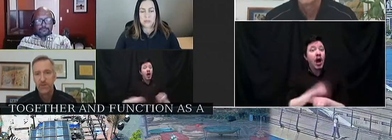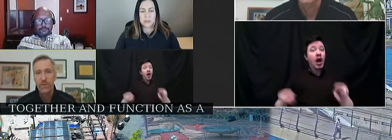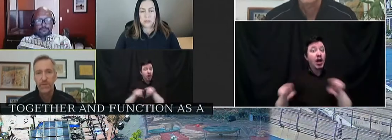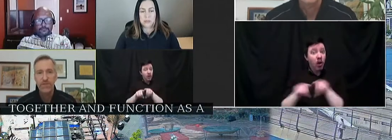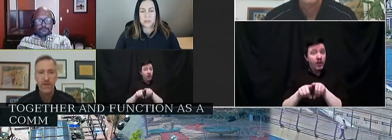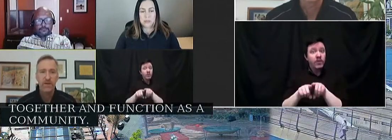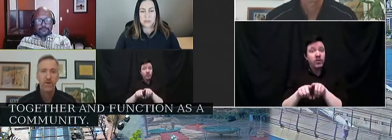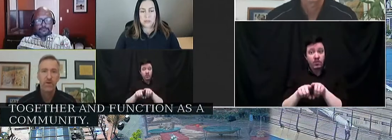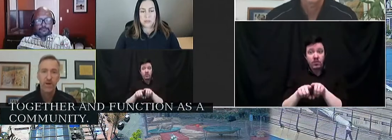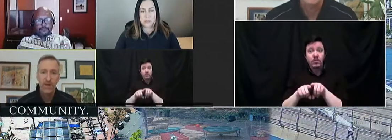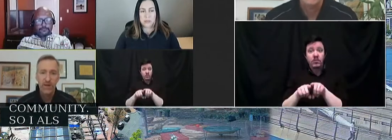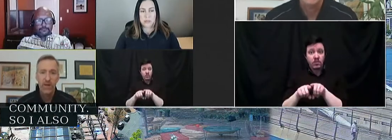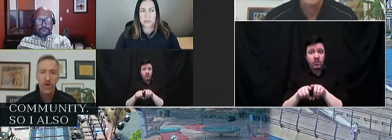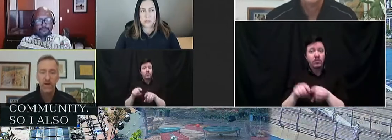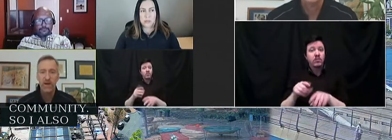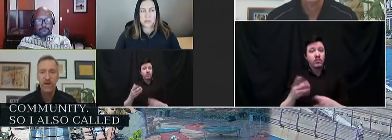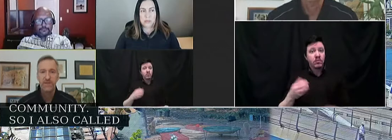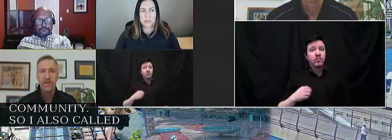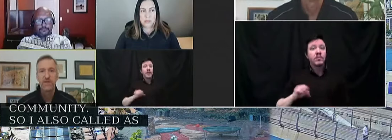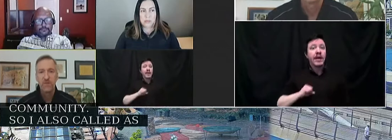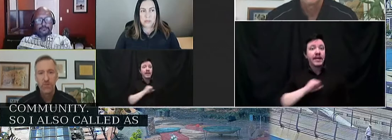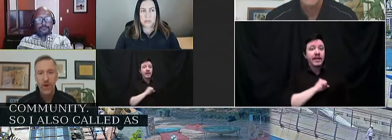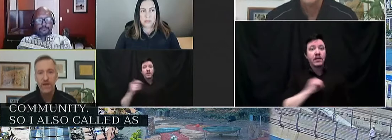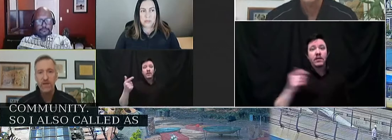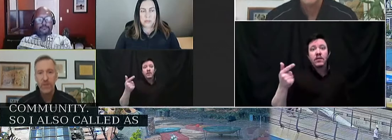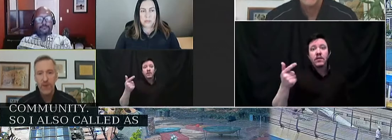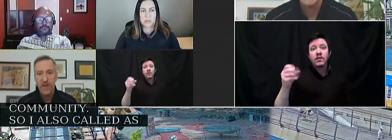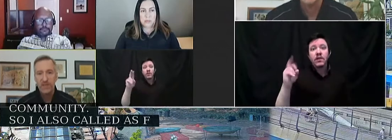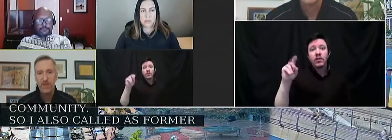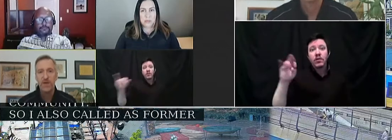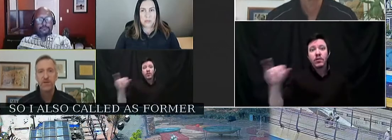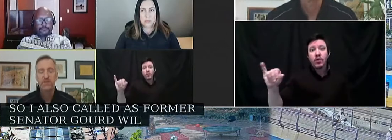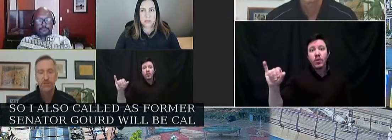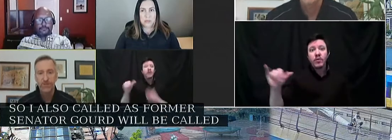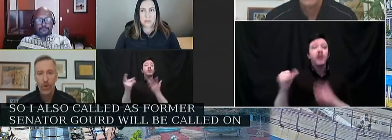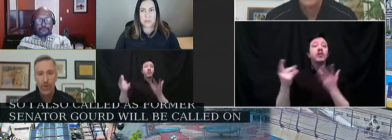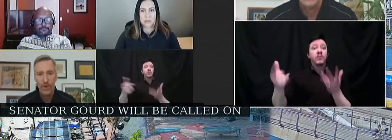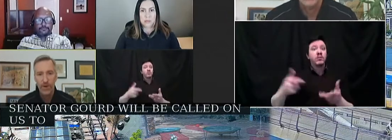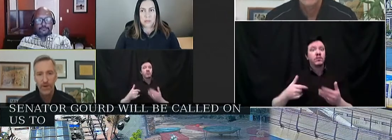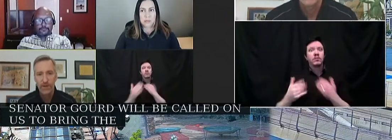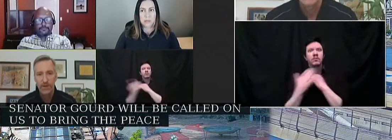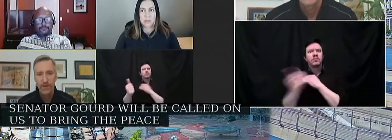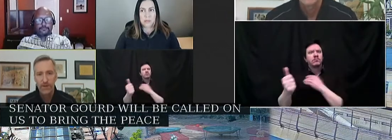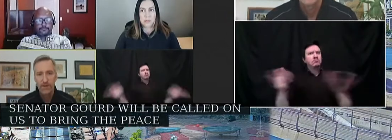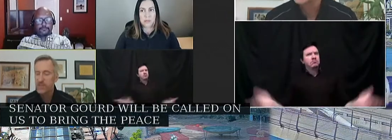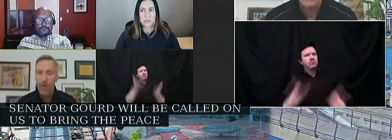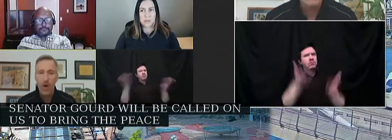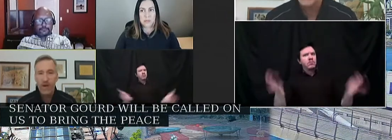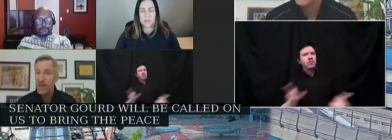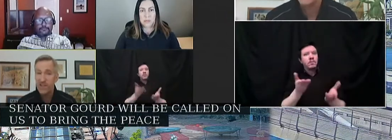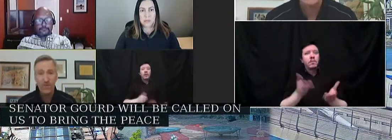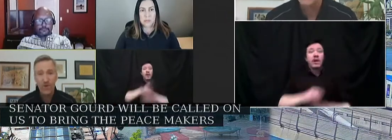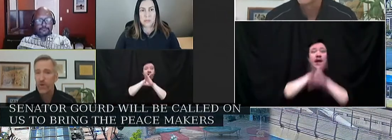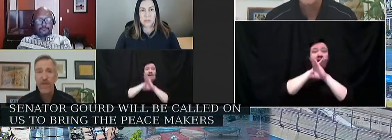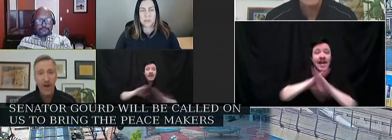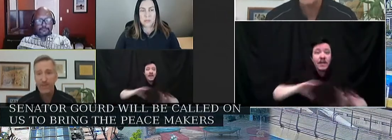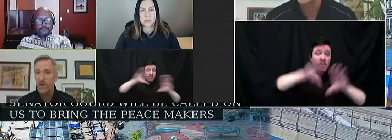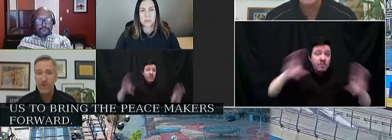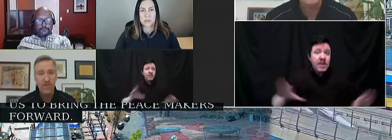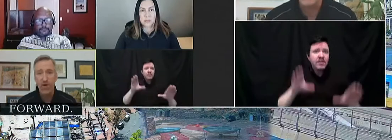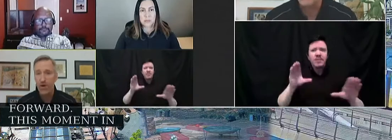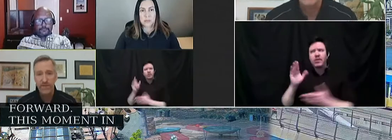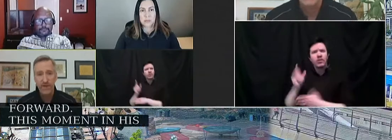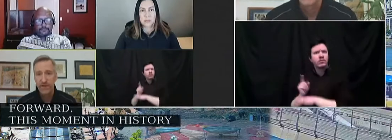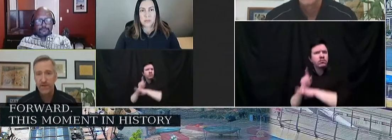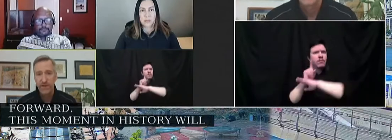as former Senator Gourley called on us, to bring the peacemakers forward. This moment in history will not